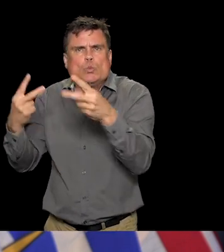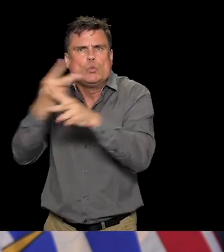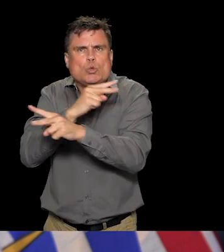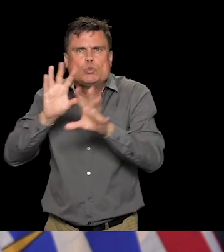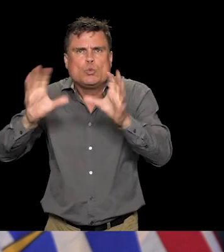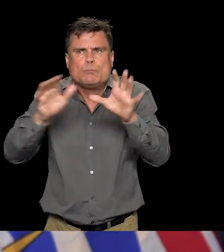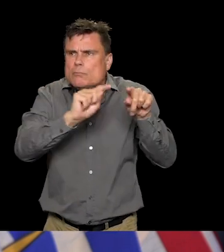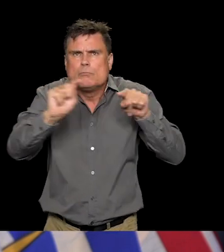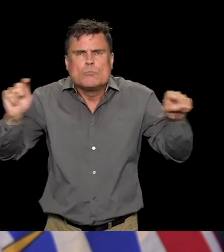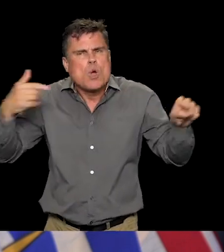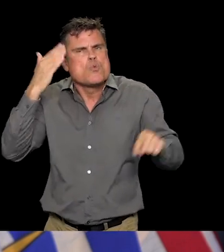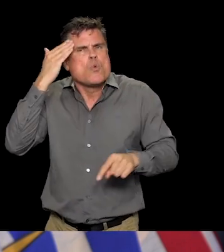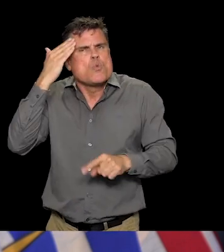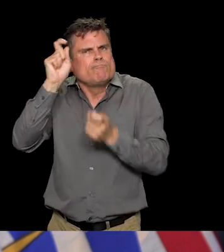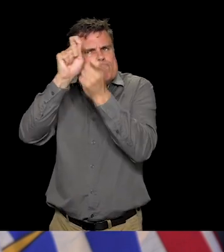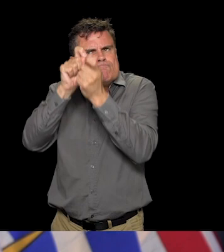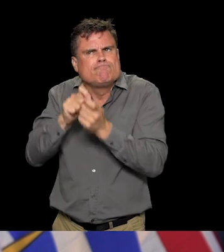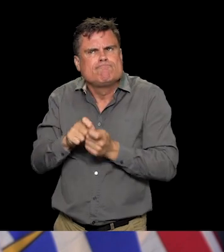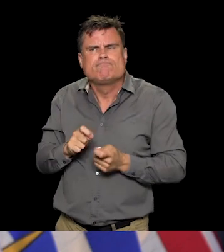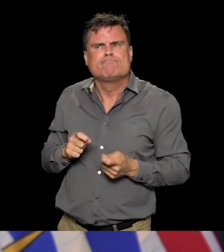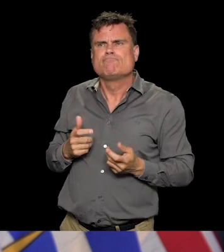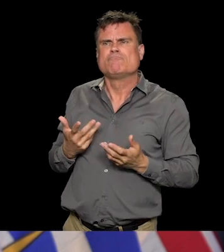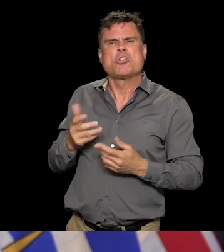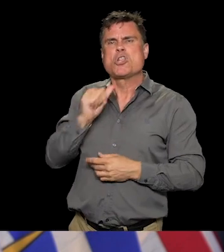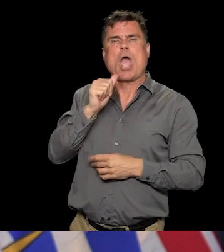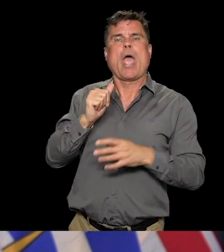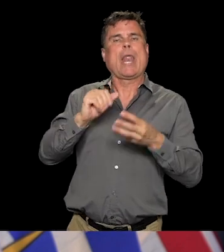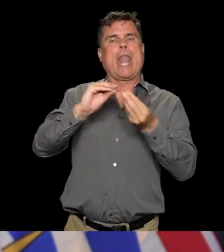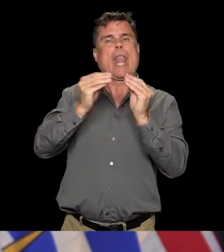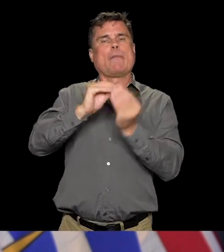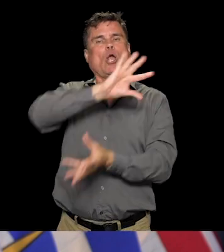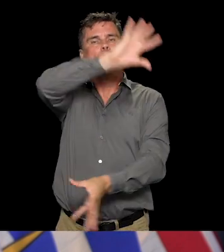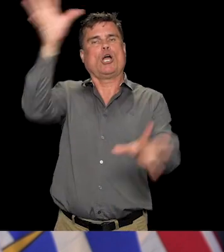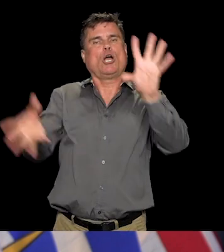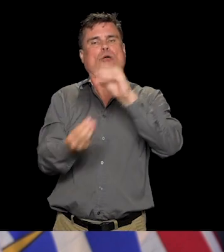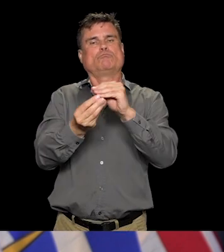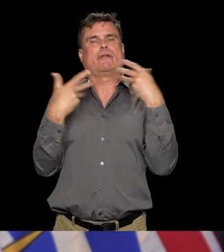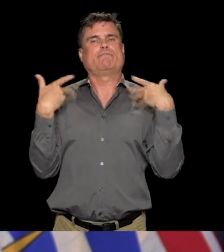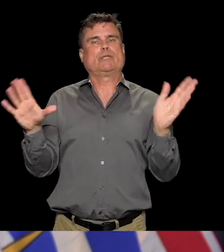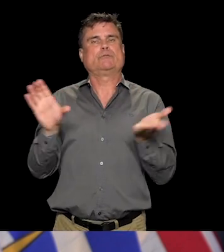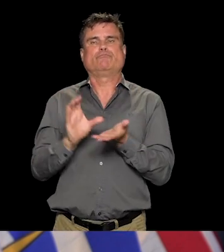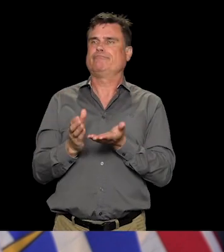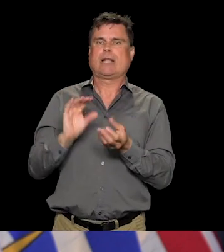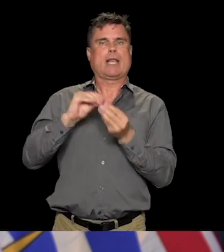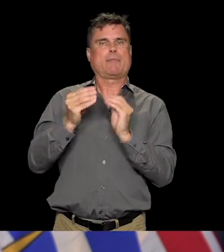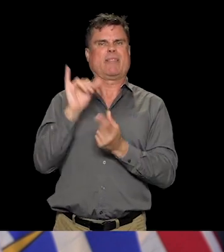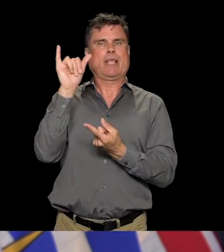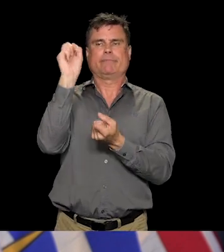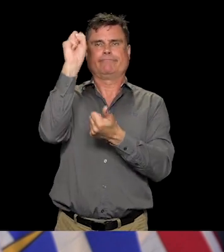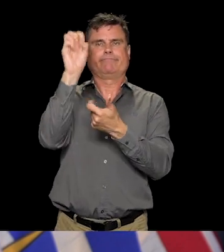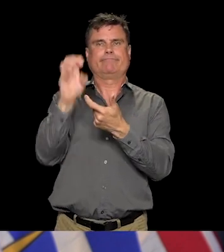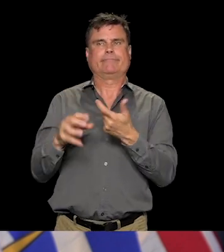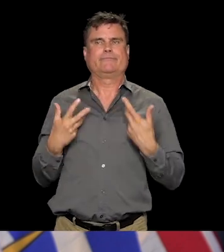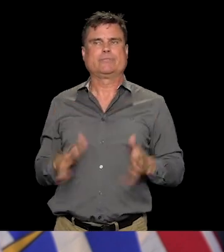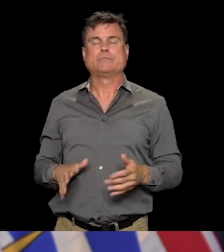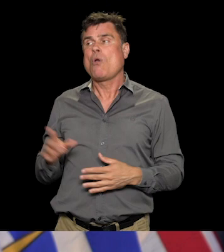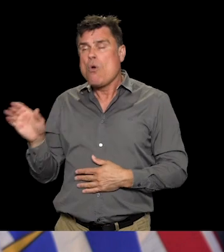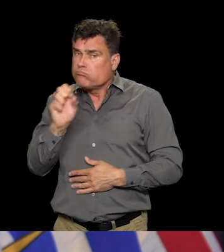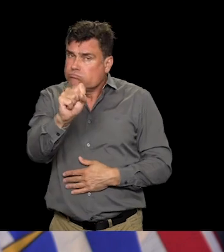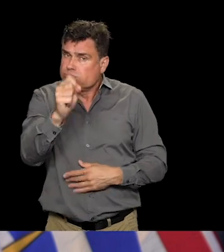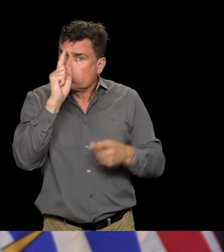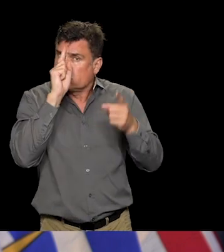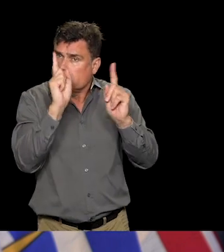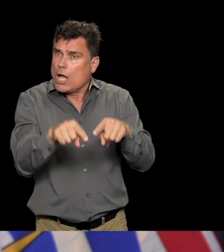why we have been putting in place a number of things. So when we initially started collecting information, case information, on this